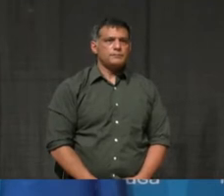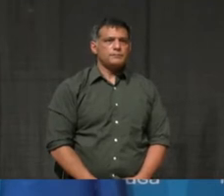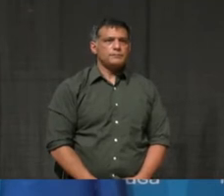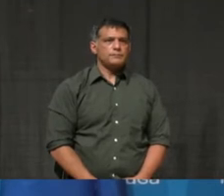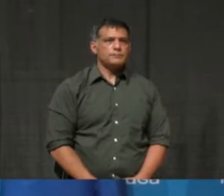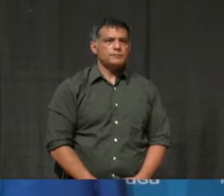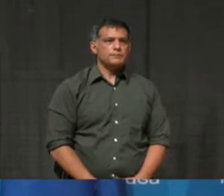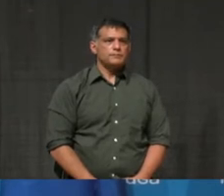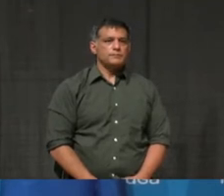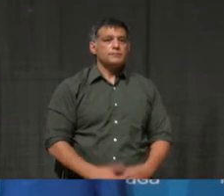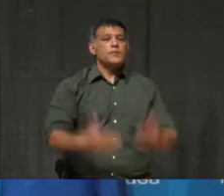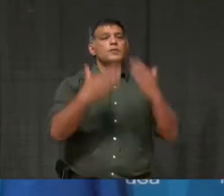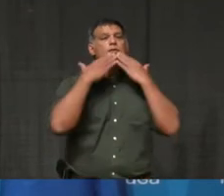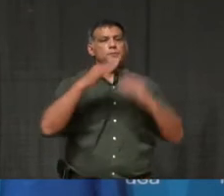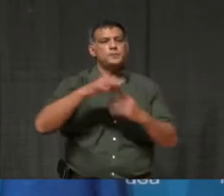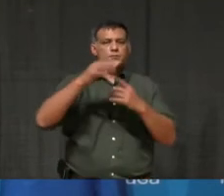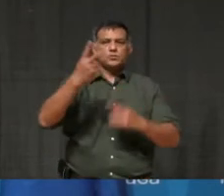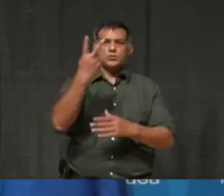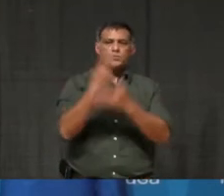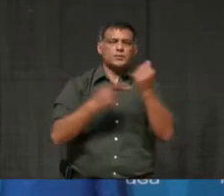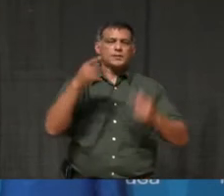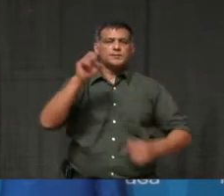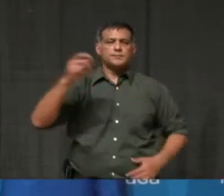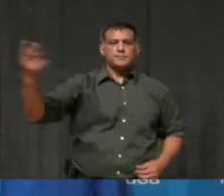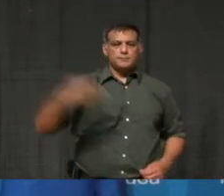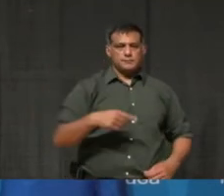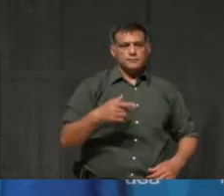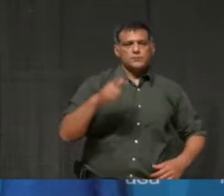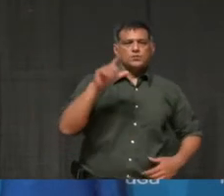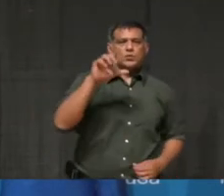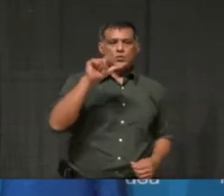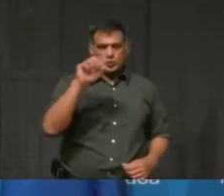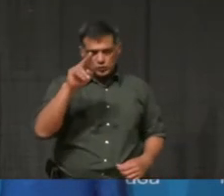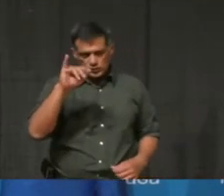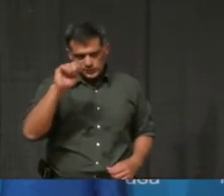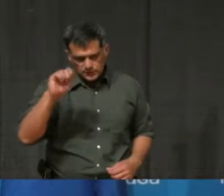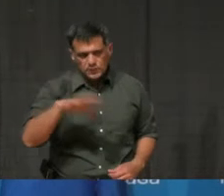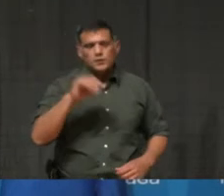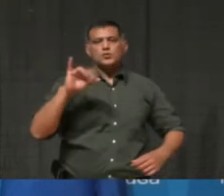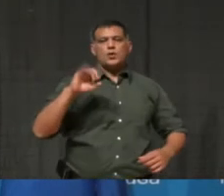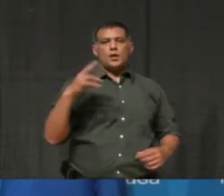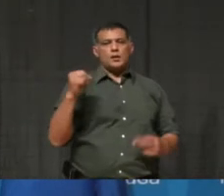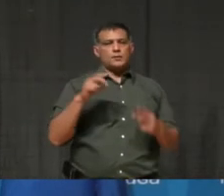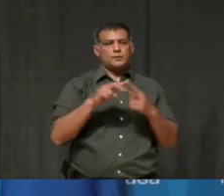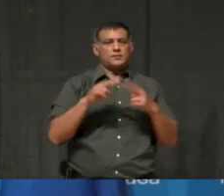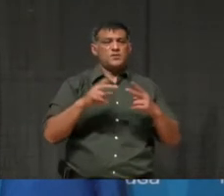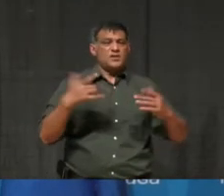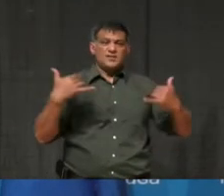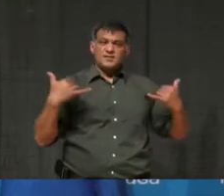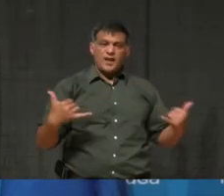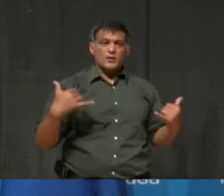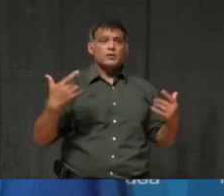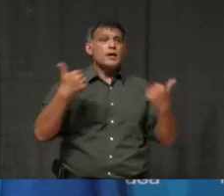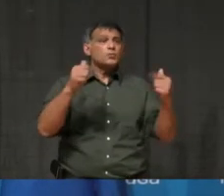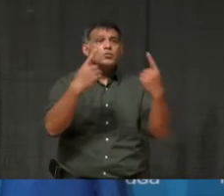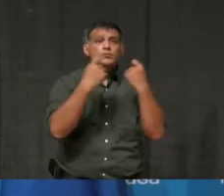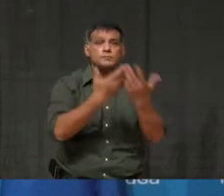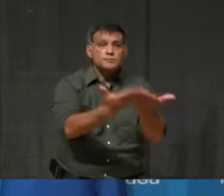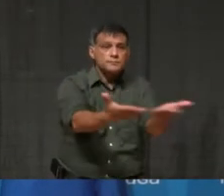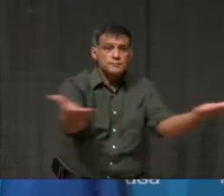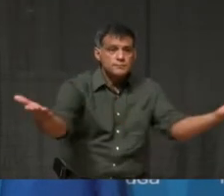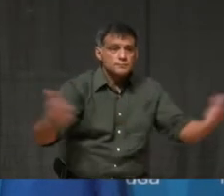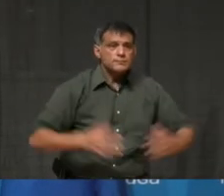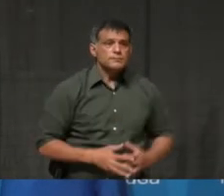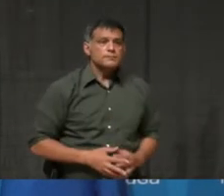I want to thank our special guests today, Louis Manzo and John Pappas. And now I'm ready to take questions. Thank you. Your